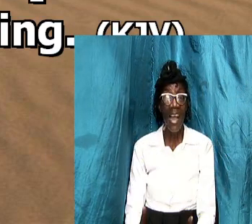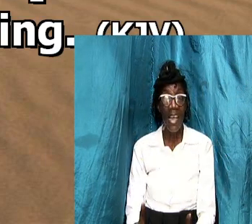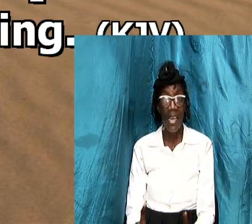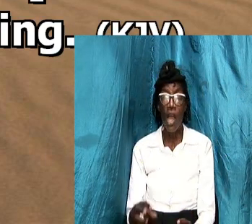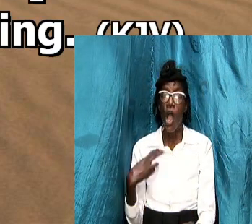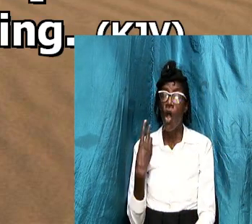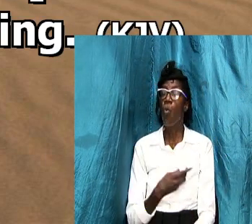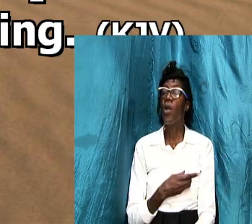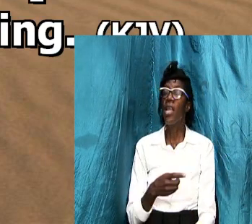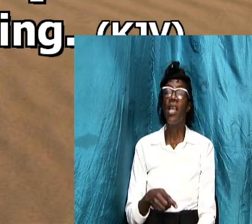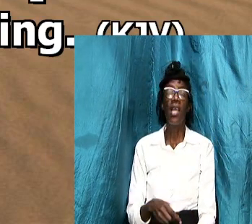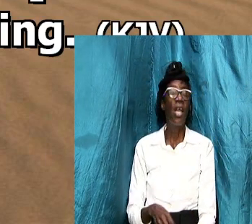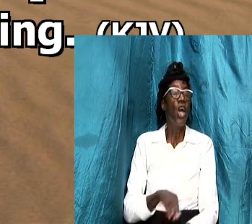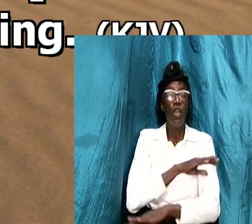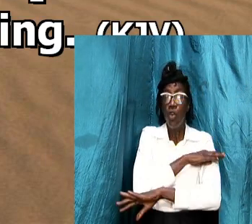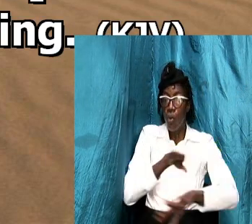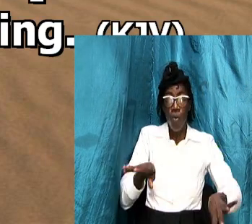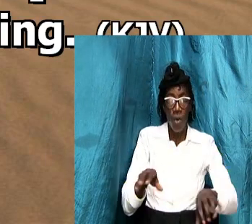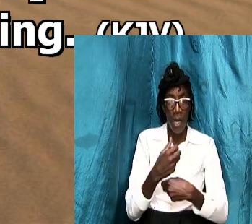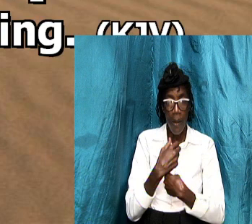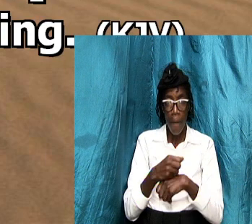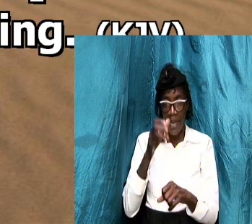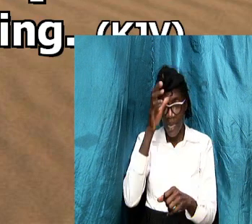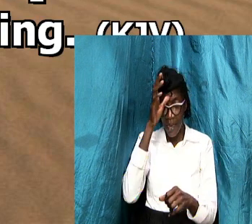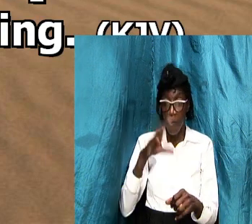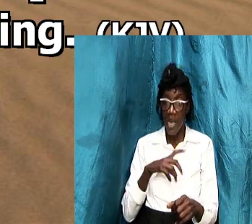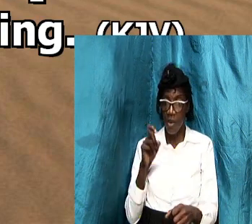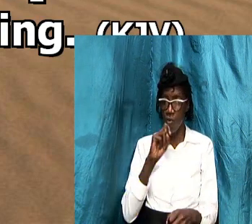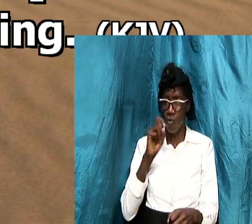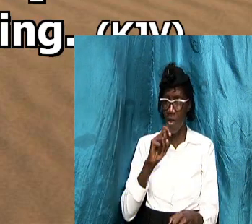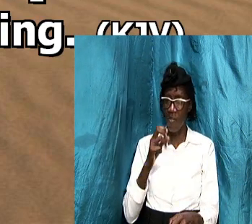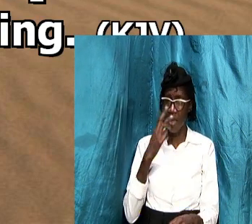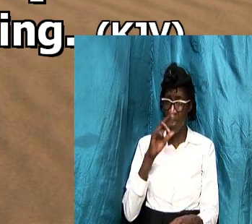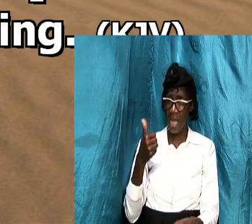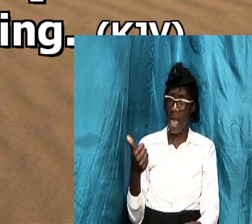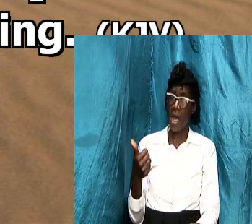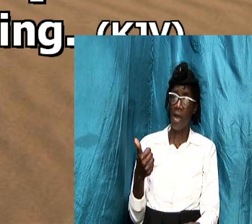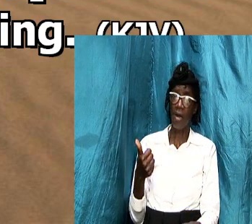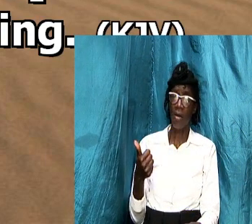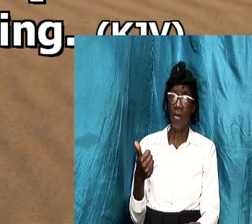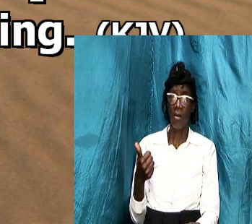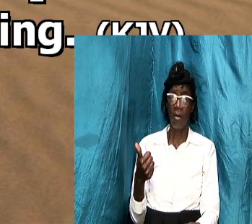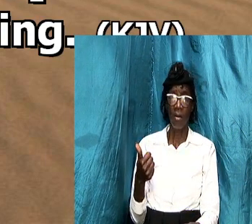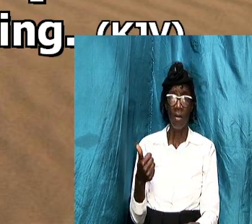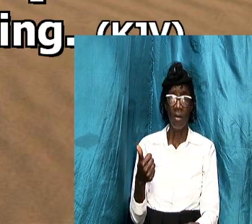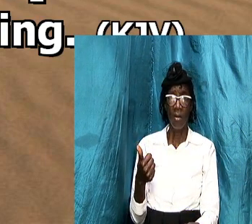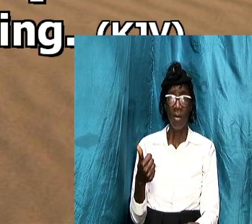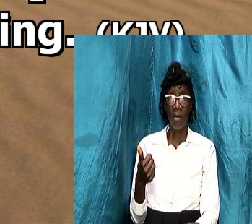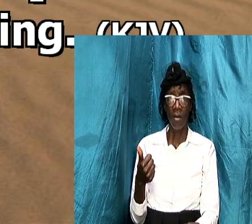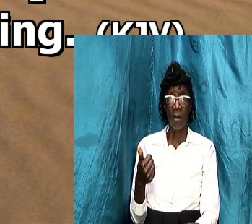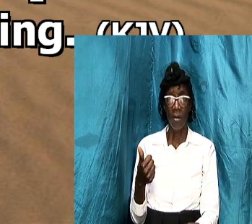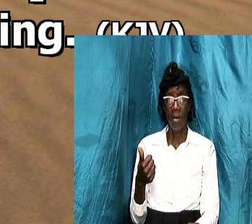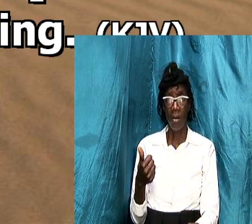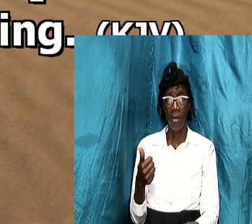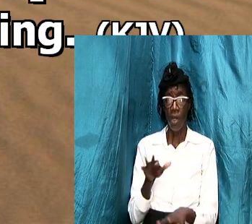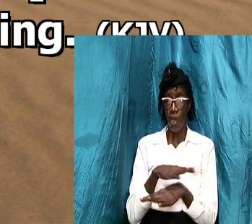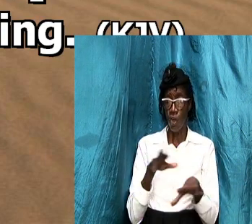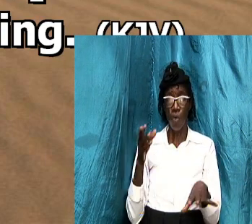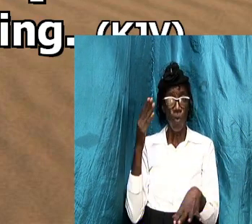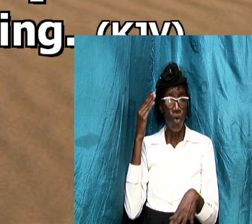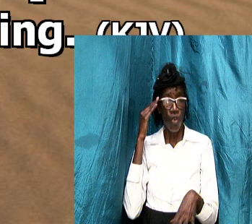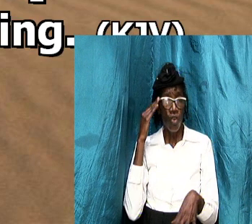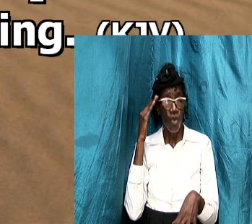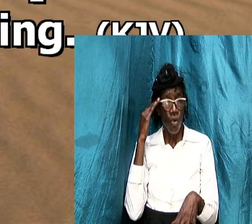must not allow men whoever they are men that are ungodly that don't know this book